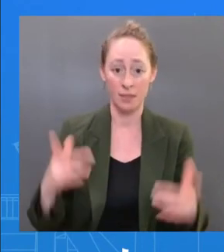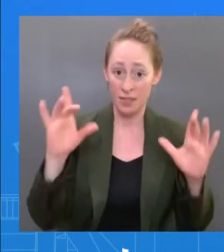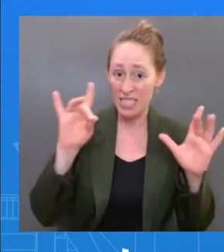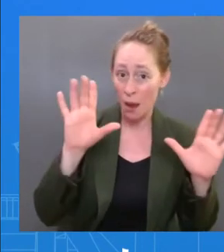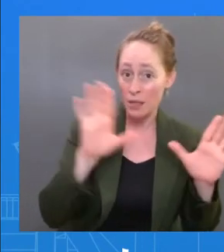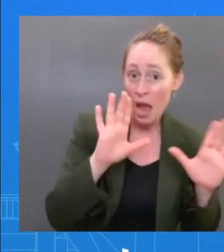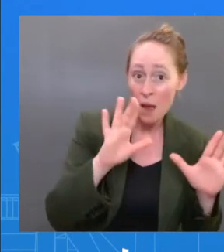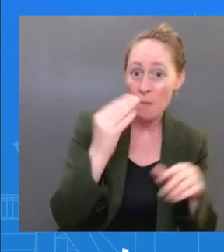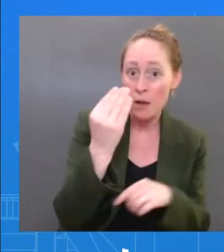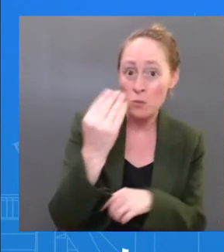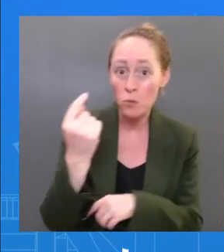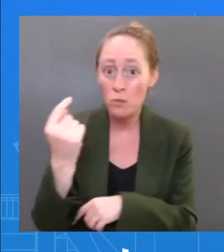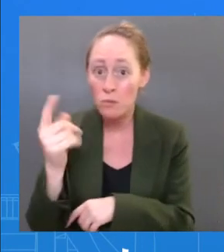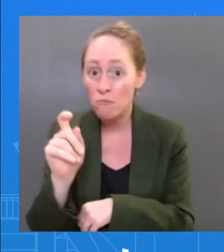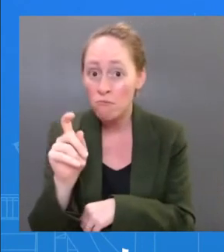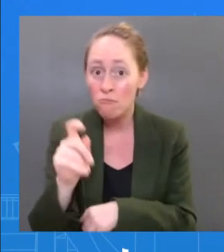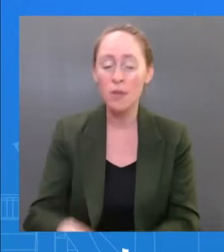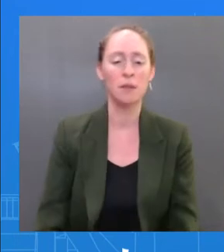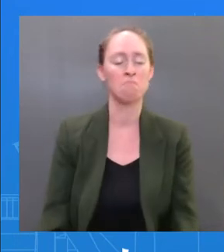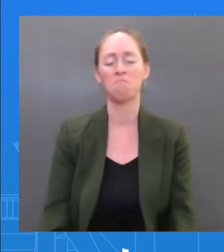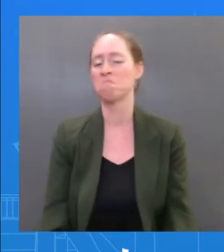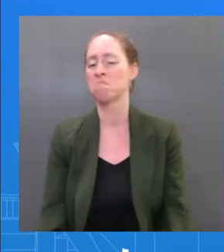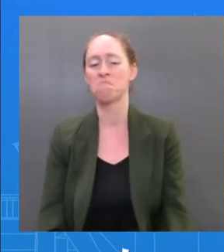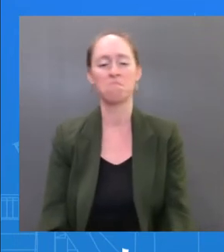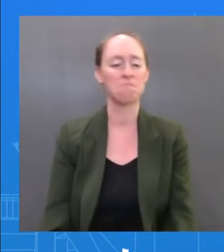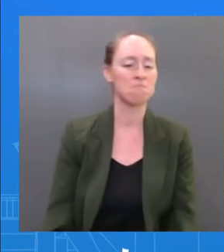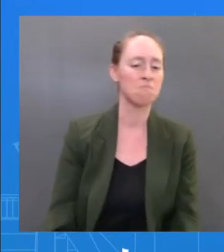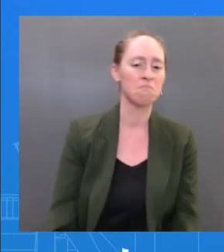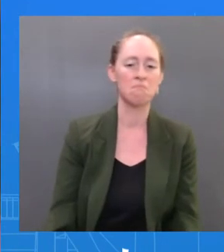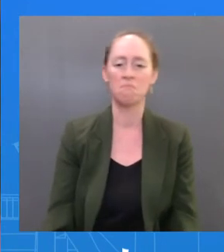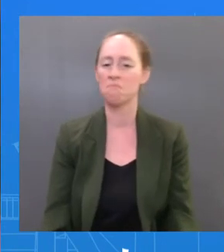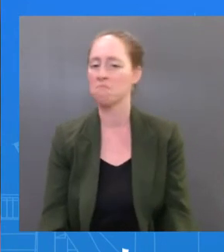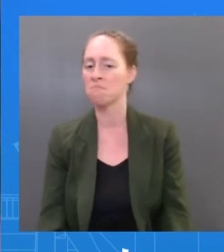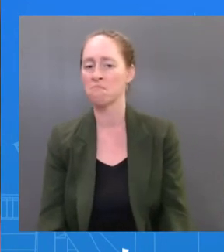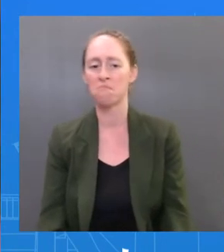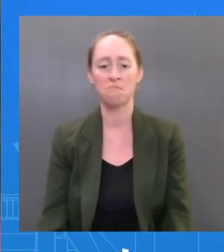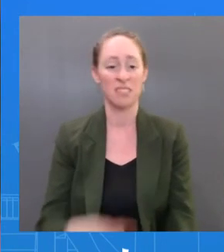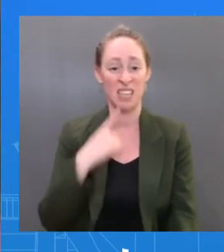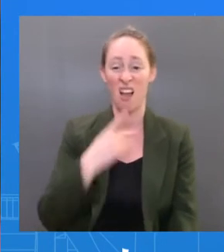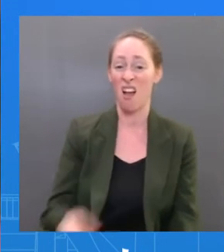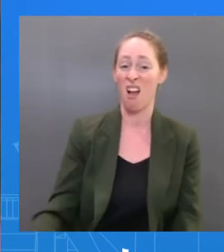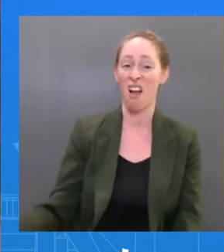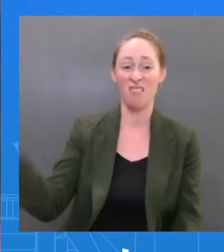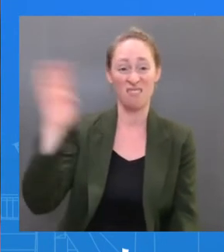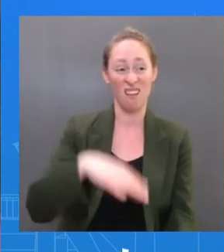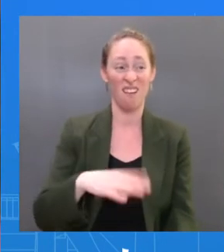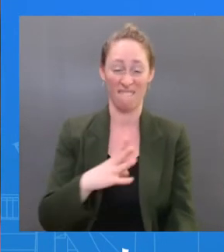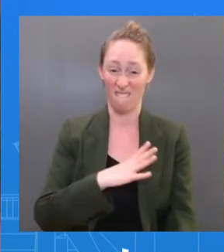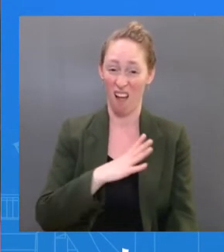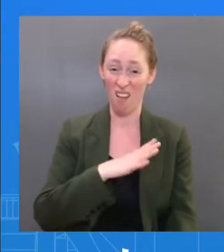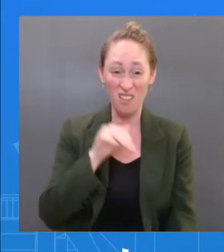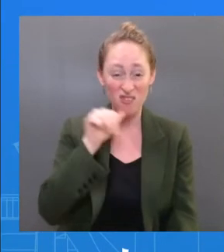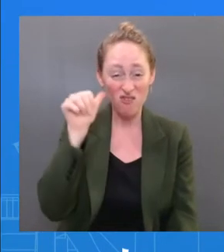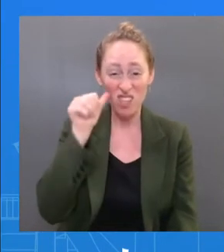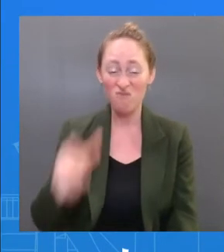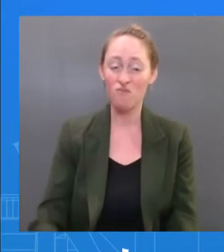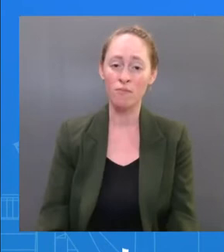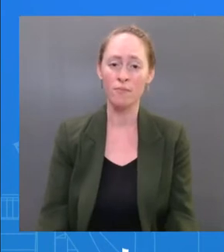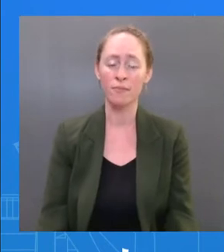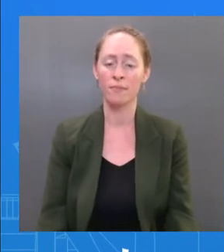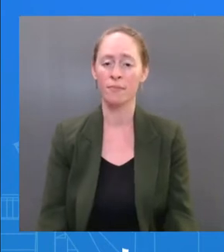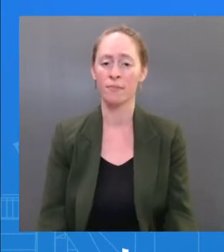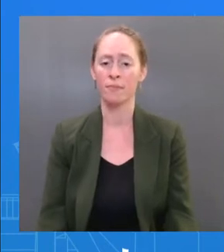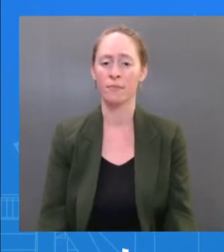he felt totally normal all day yesterday. Has he experienced any fever or brain fog or other symptoms of COVID? Mr. He's had no fever. The The The Okay.